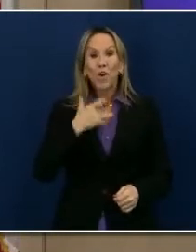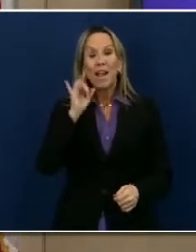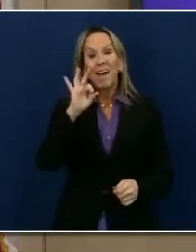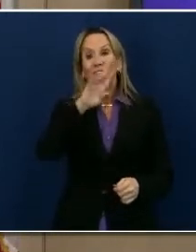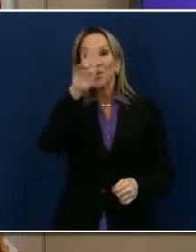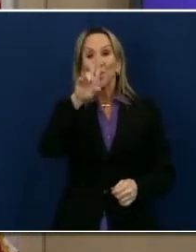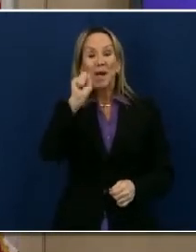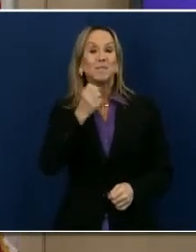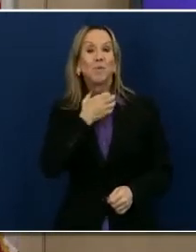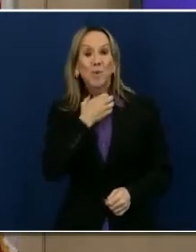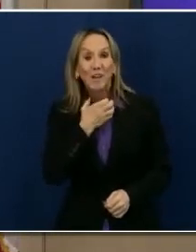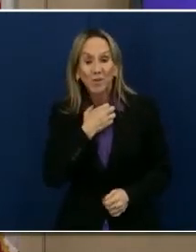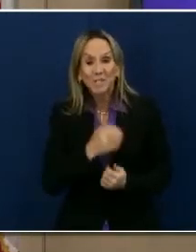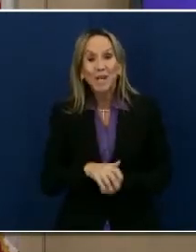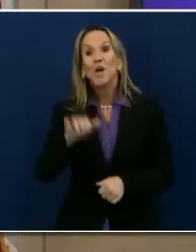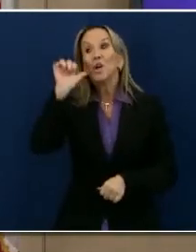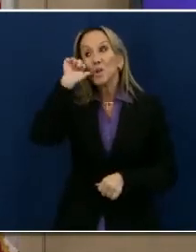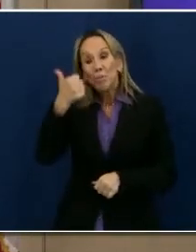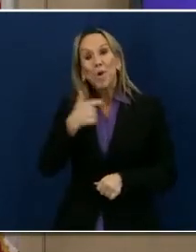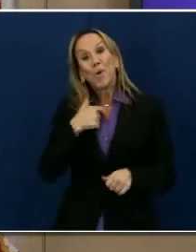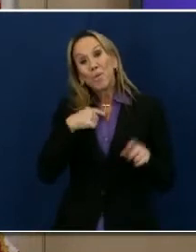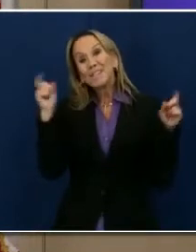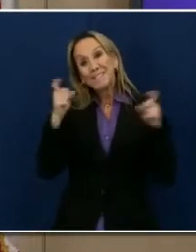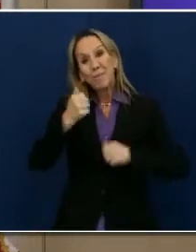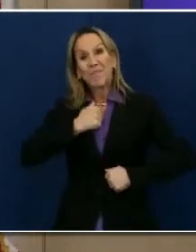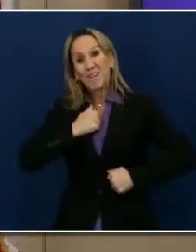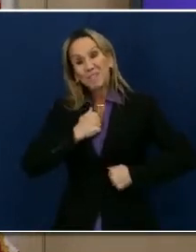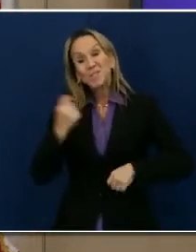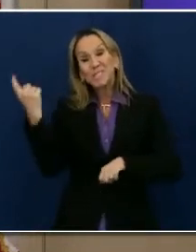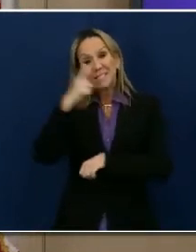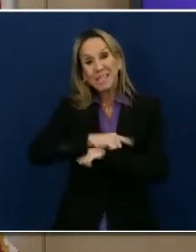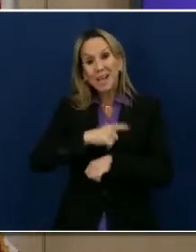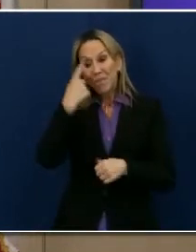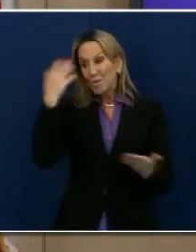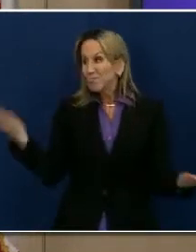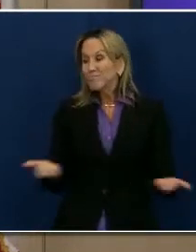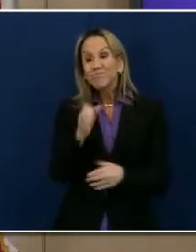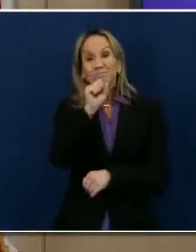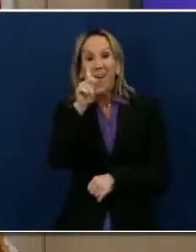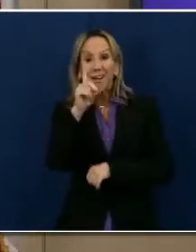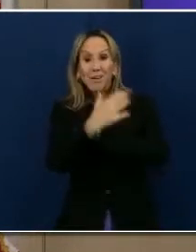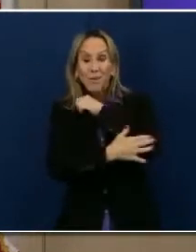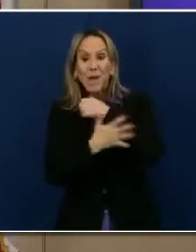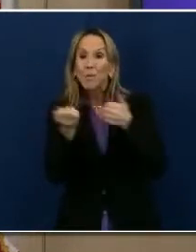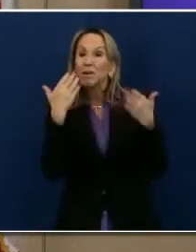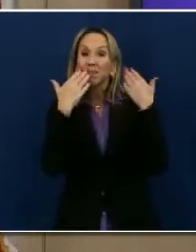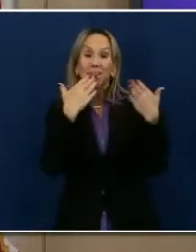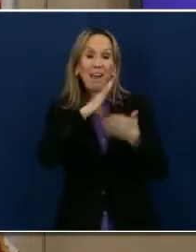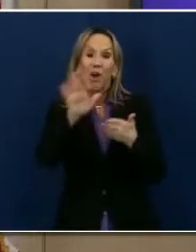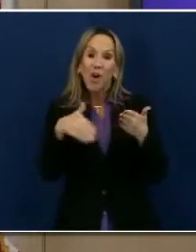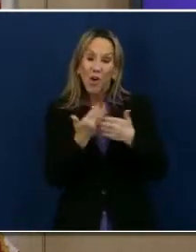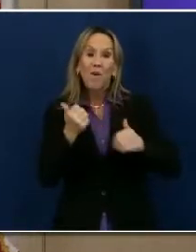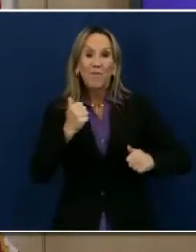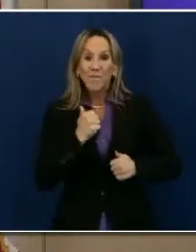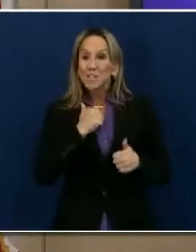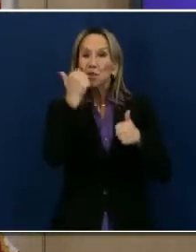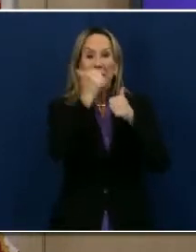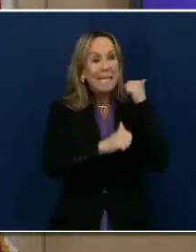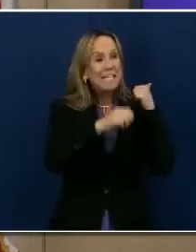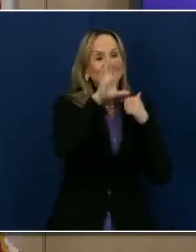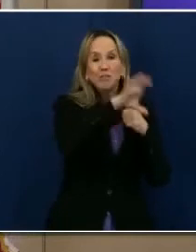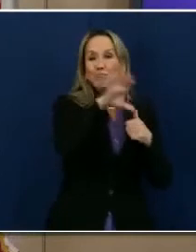Corps. Tomorrow we celebrate Veterans Day. On behalf of our county, we want to thank every veteran from every branch of service for what they do.